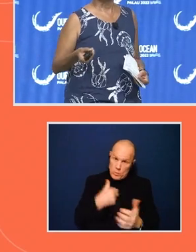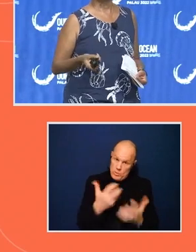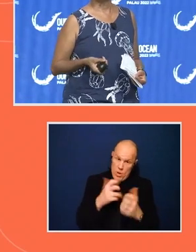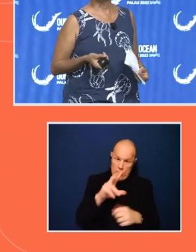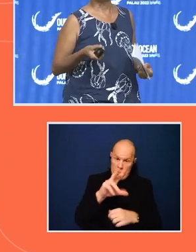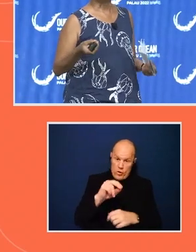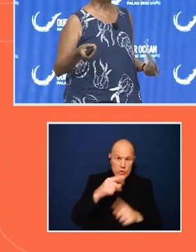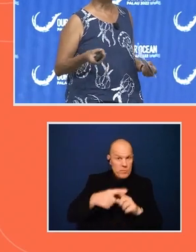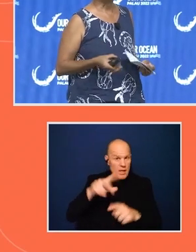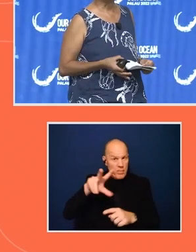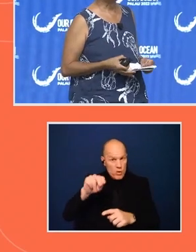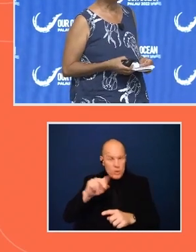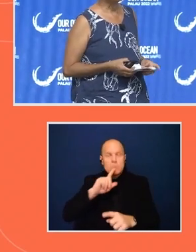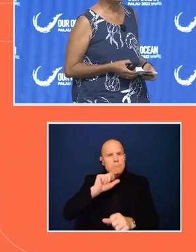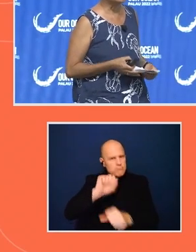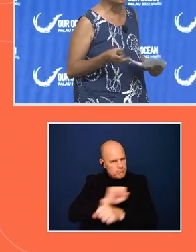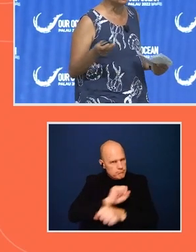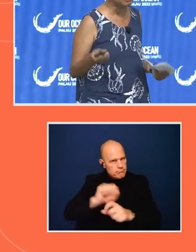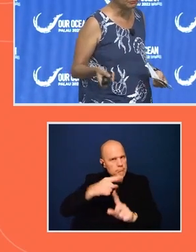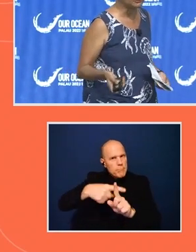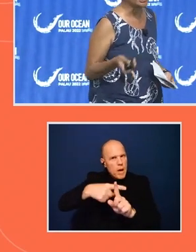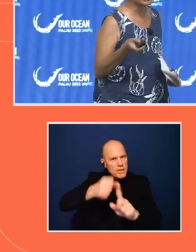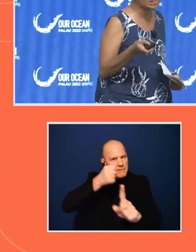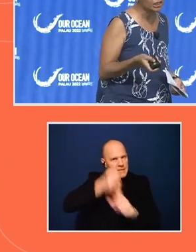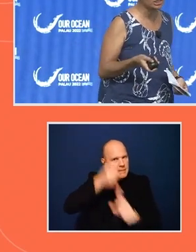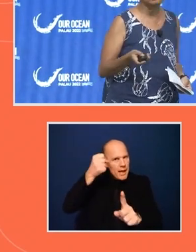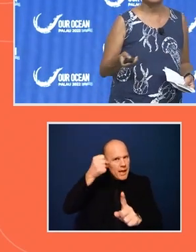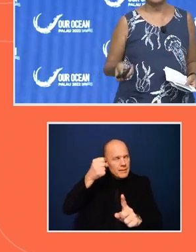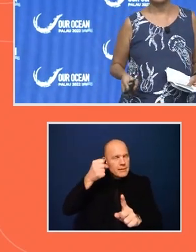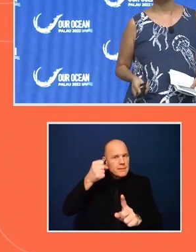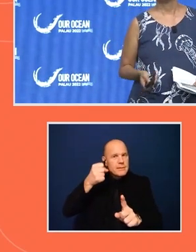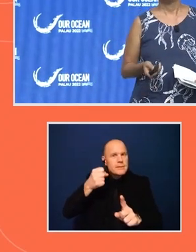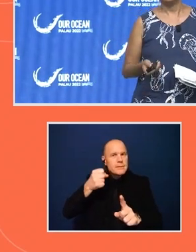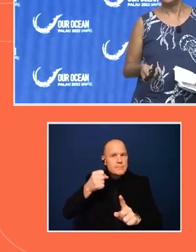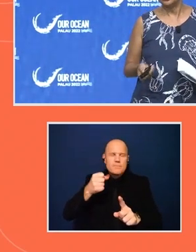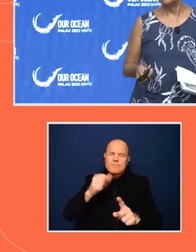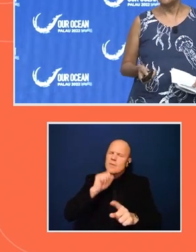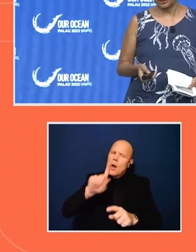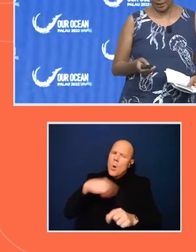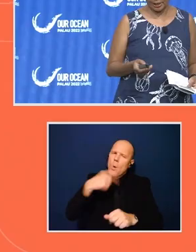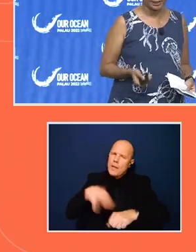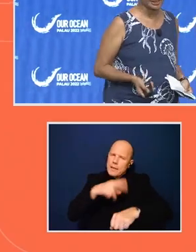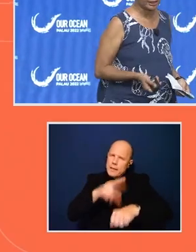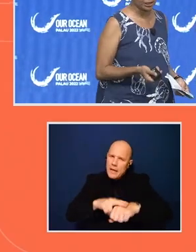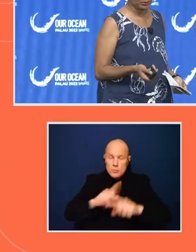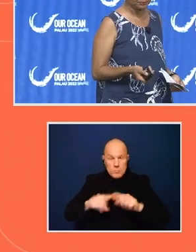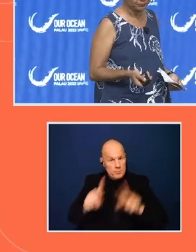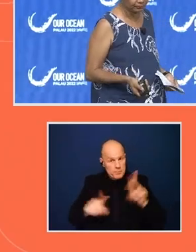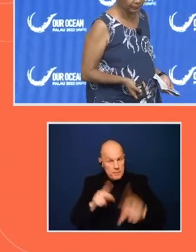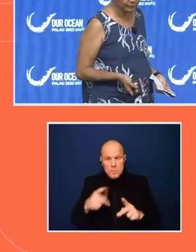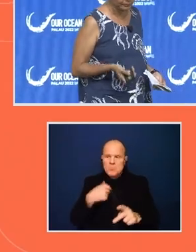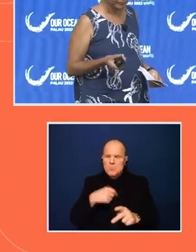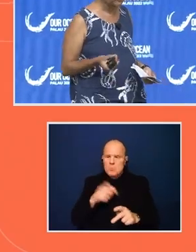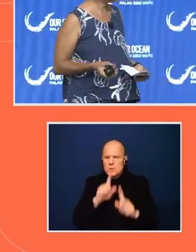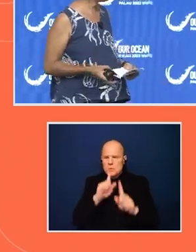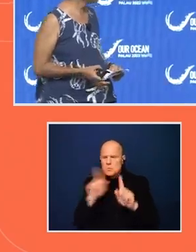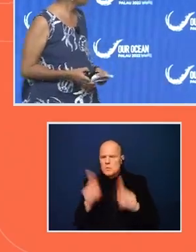on not just nature but people, we need to address this issue.